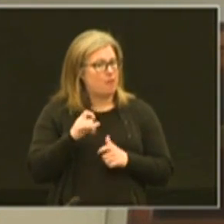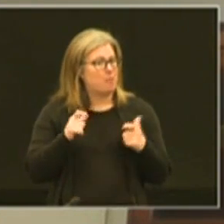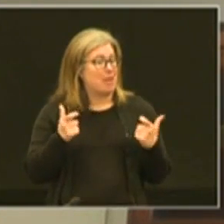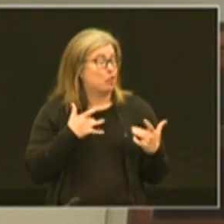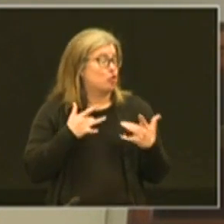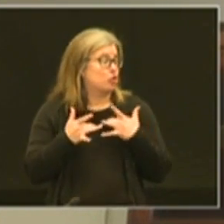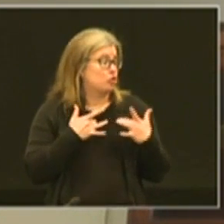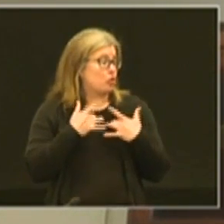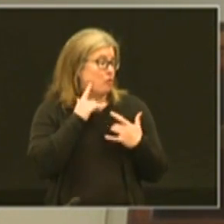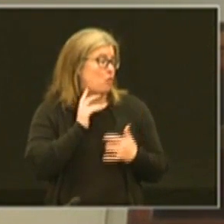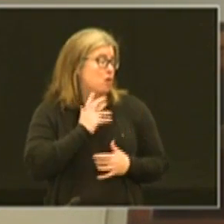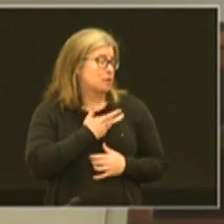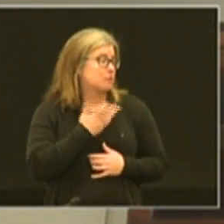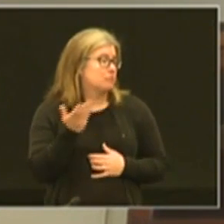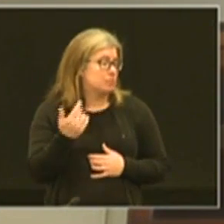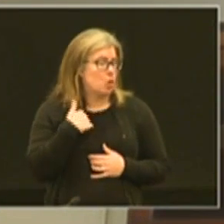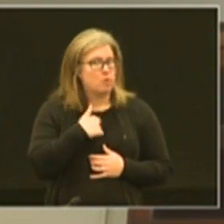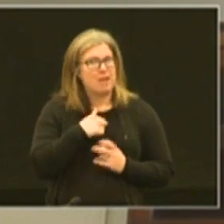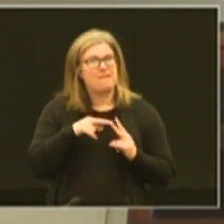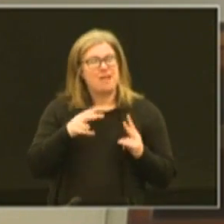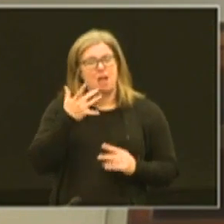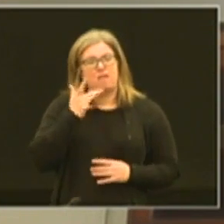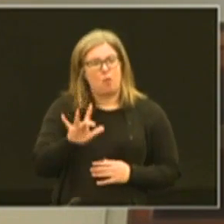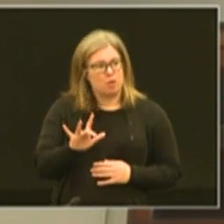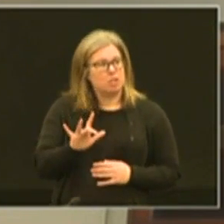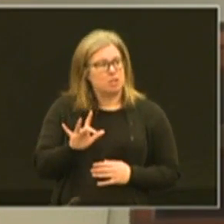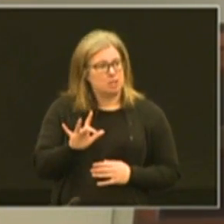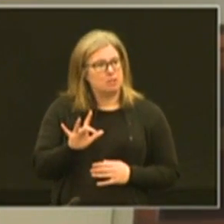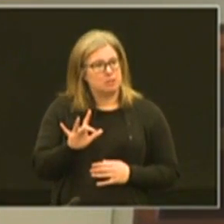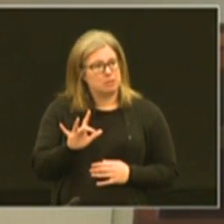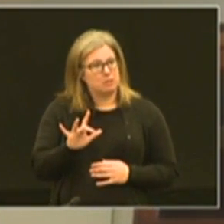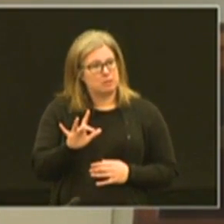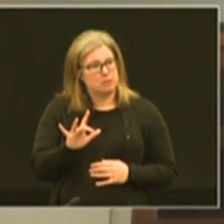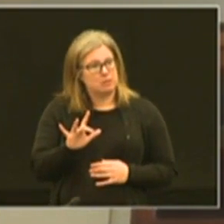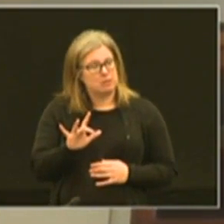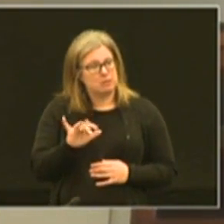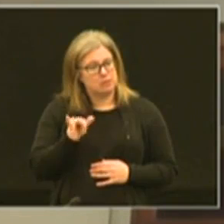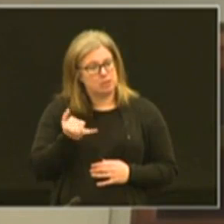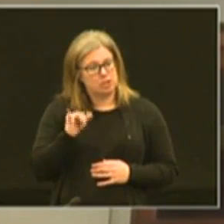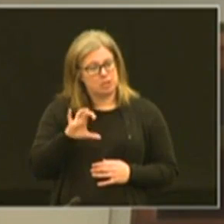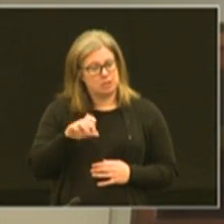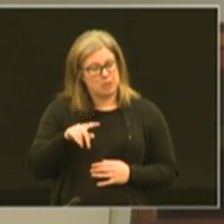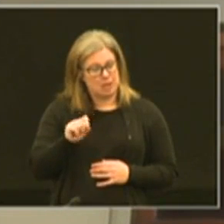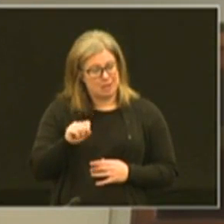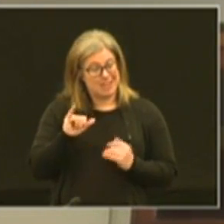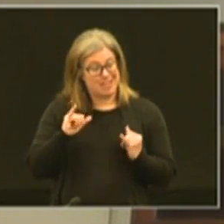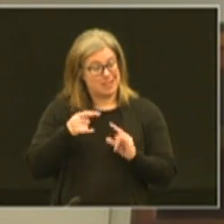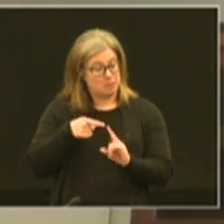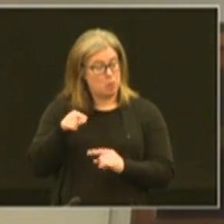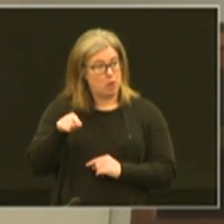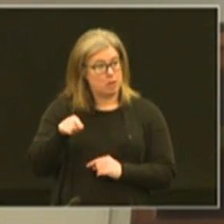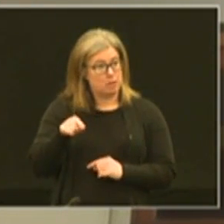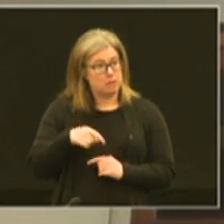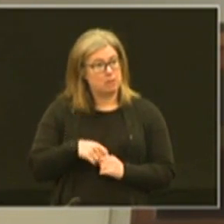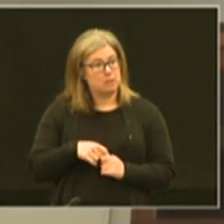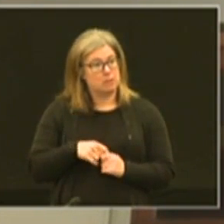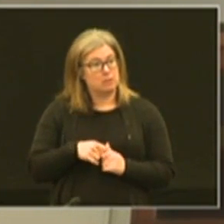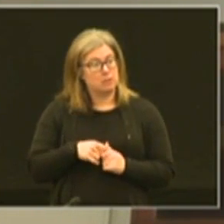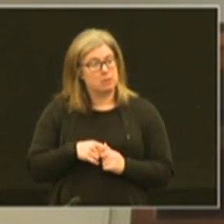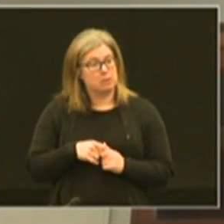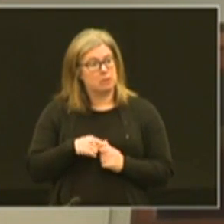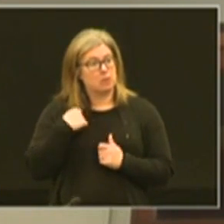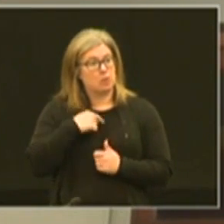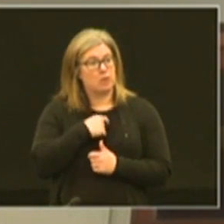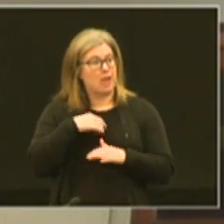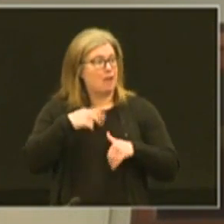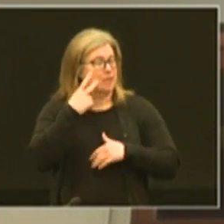major concern for us we have been very fortunate um that in jcps at this point um you know